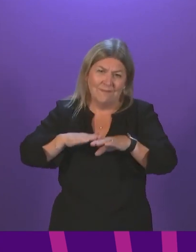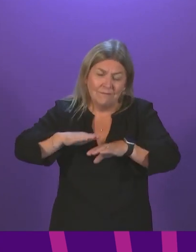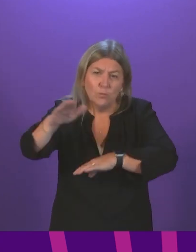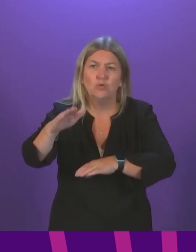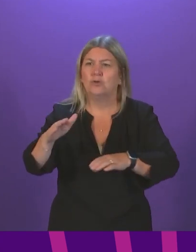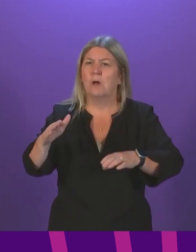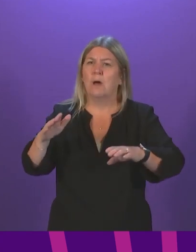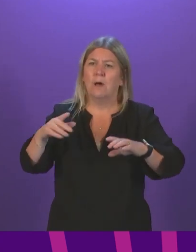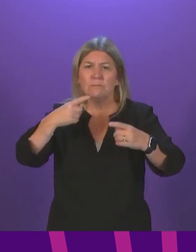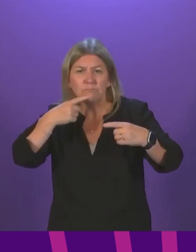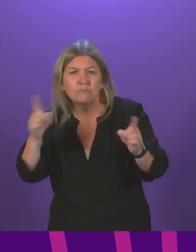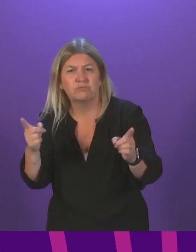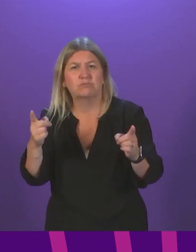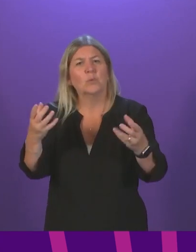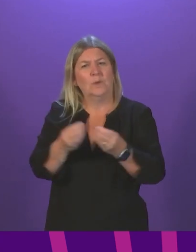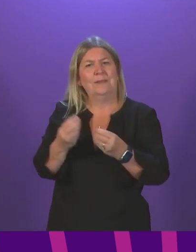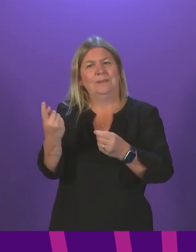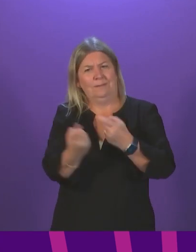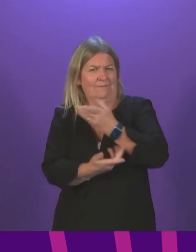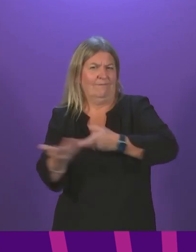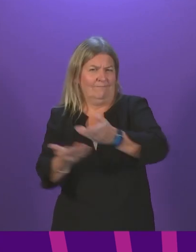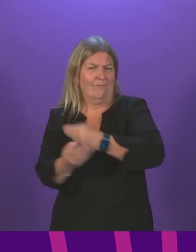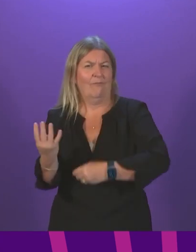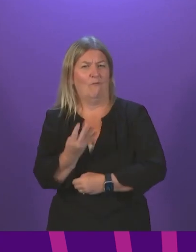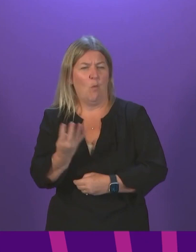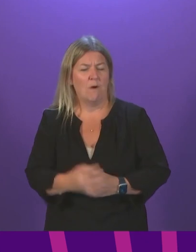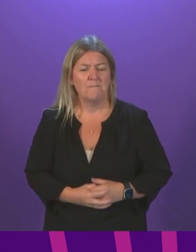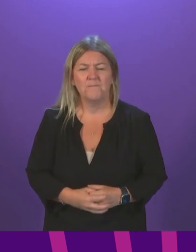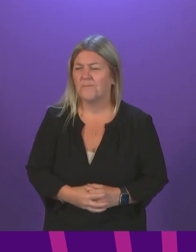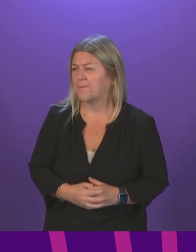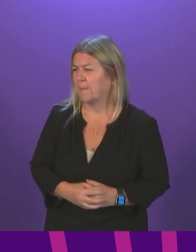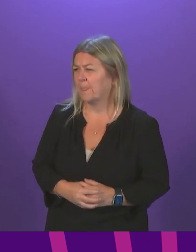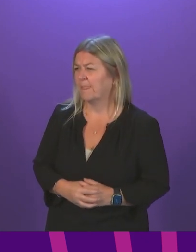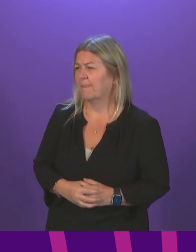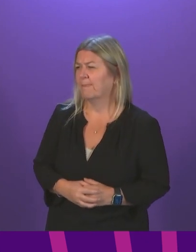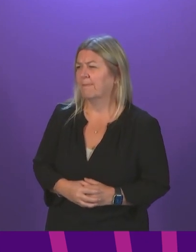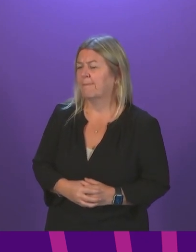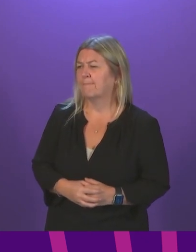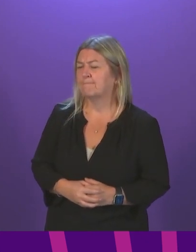proper consideration and discussion. Edward Mountain to be followed by Fiona Husslop.